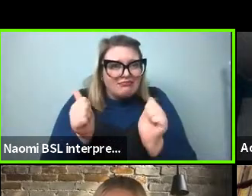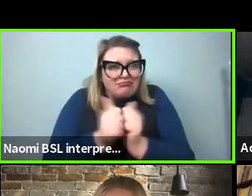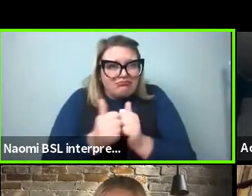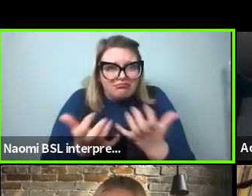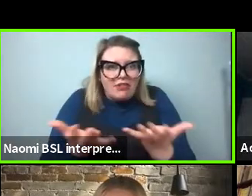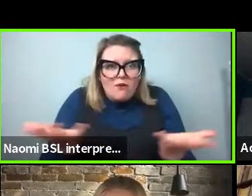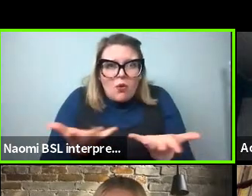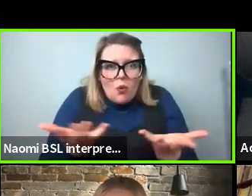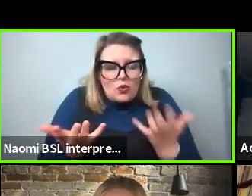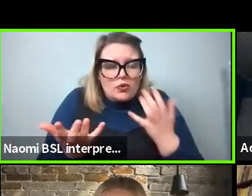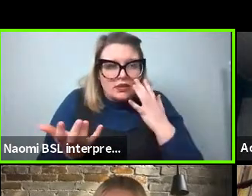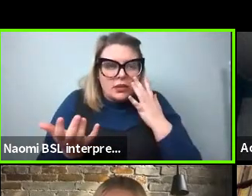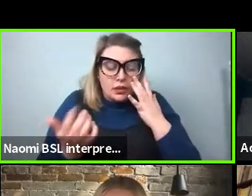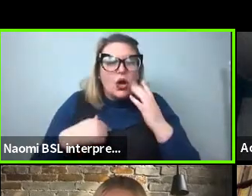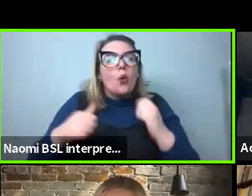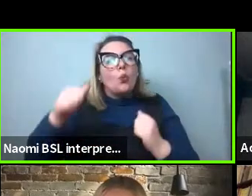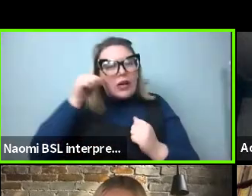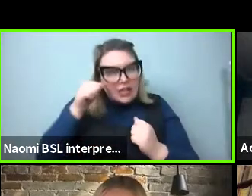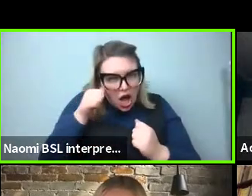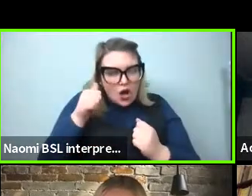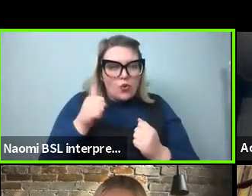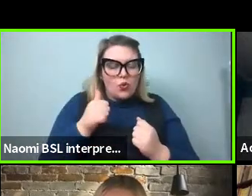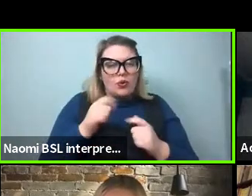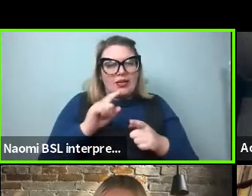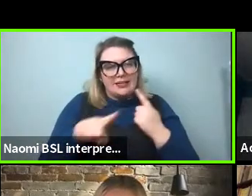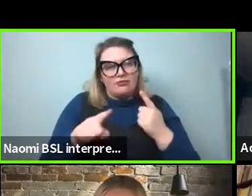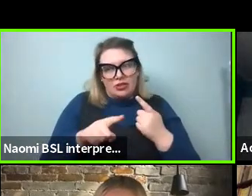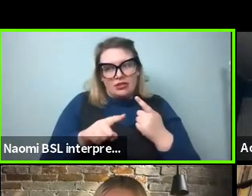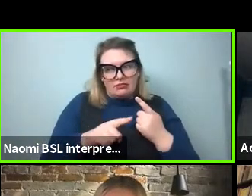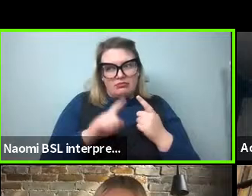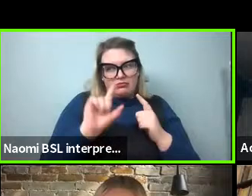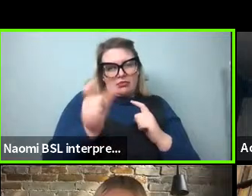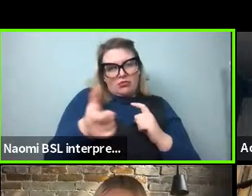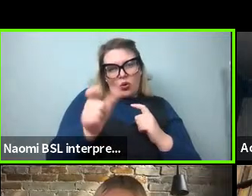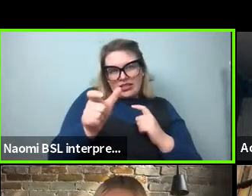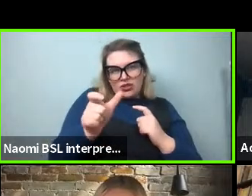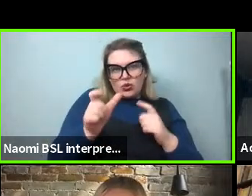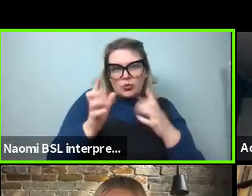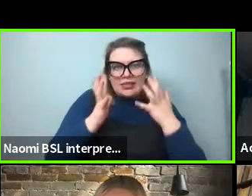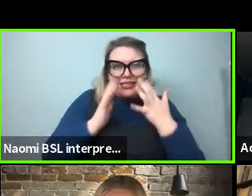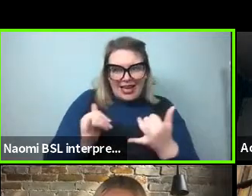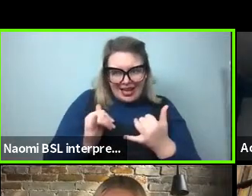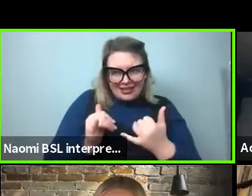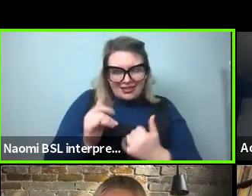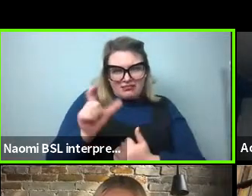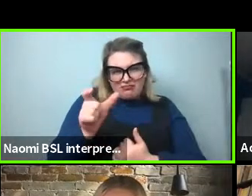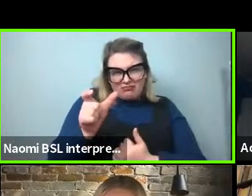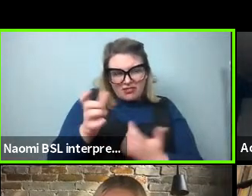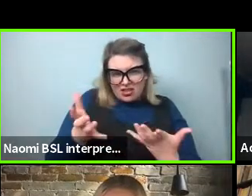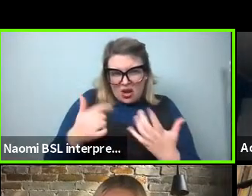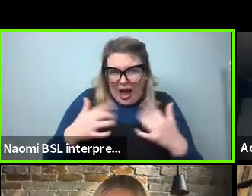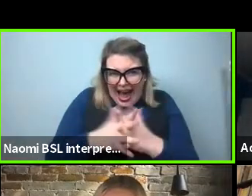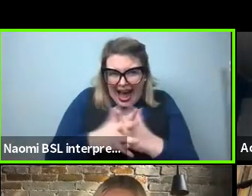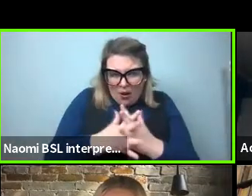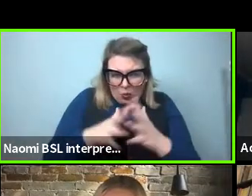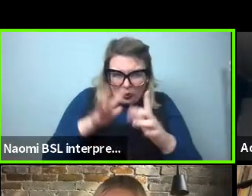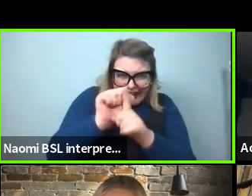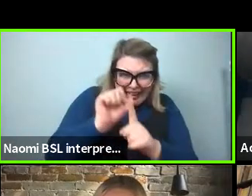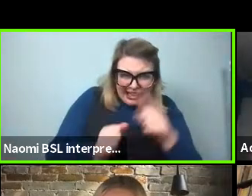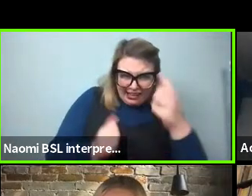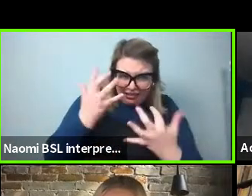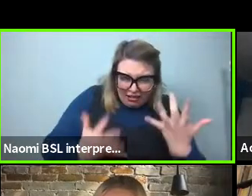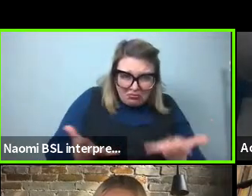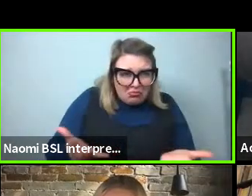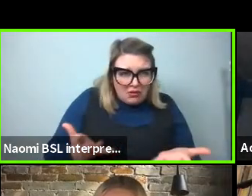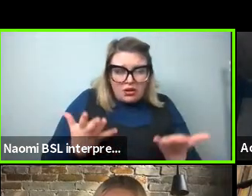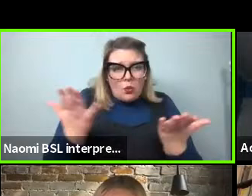know about constituency tests. They're not the nonsense. They're real things. And, uh, you know, how do we account for those? Where do they